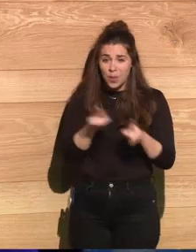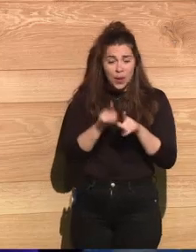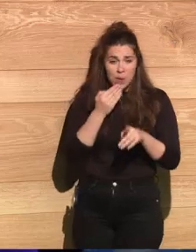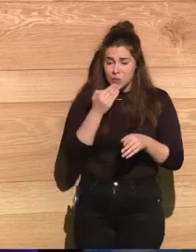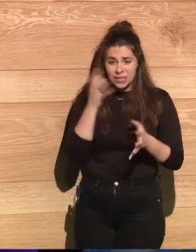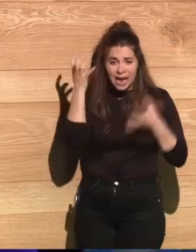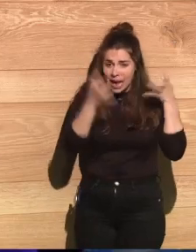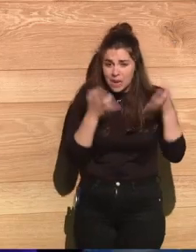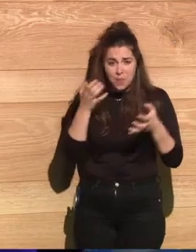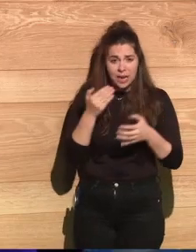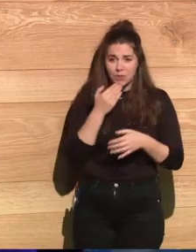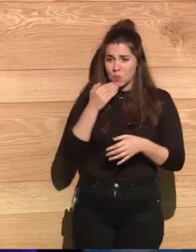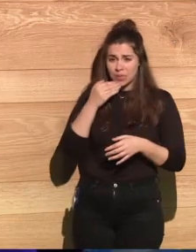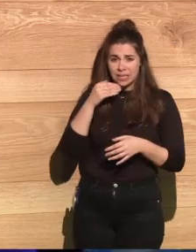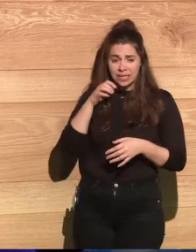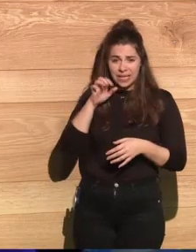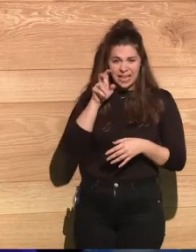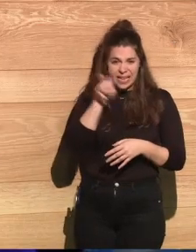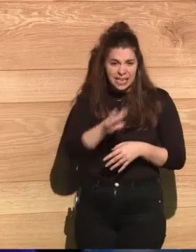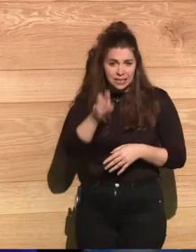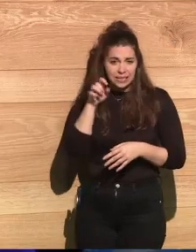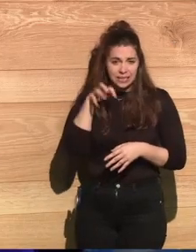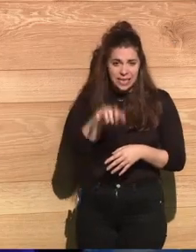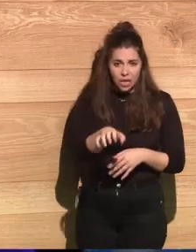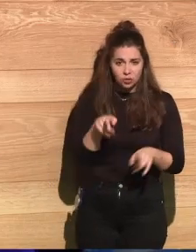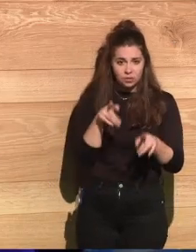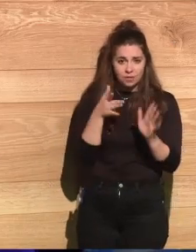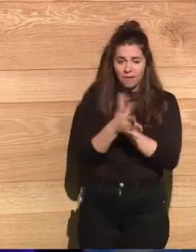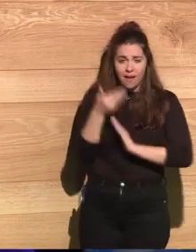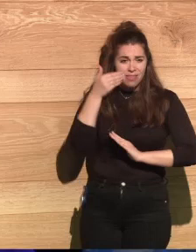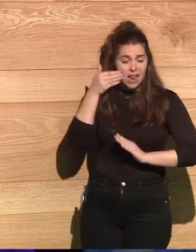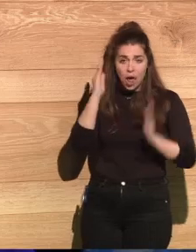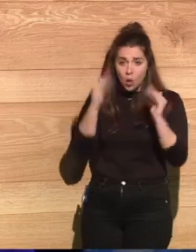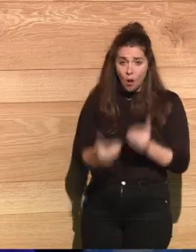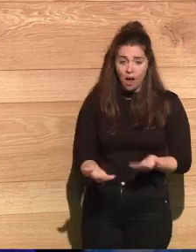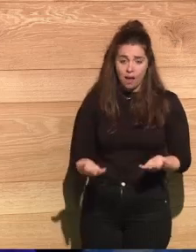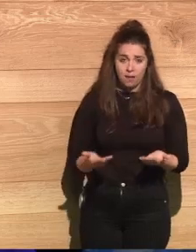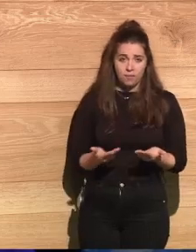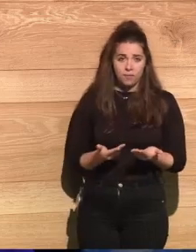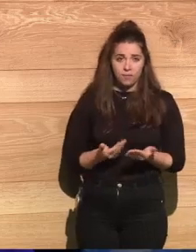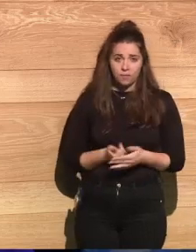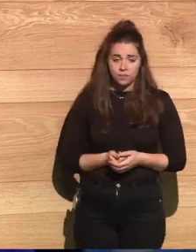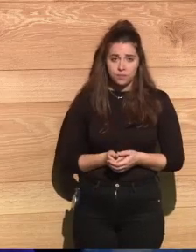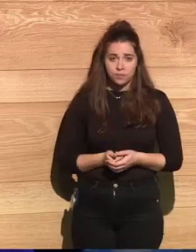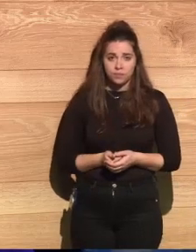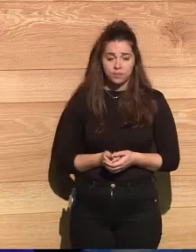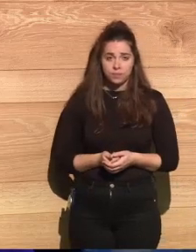no human dignity associated with that cremation.